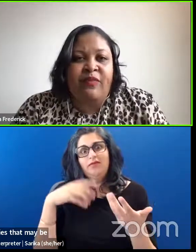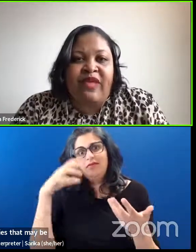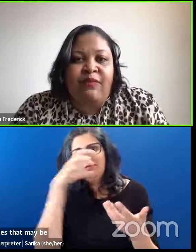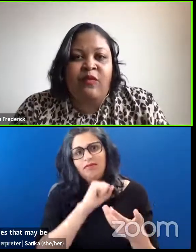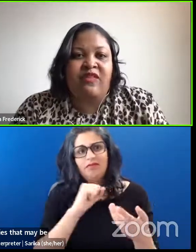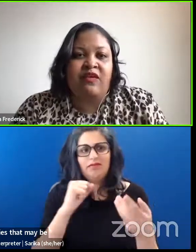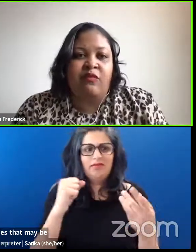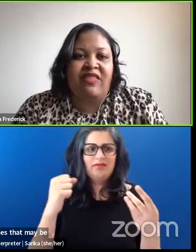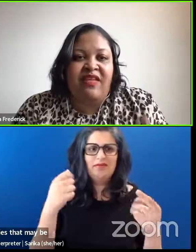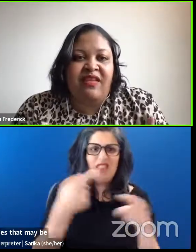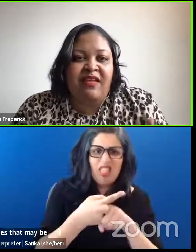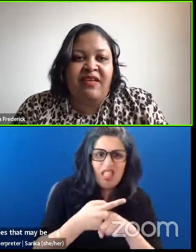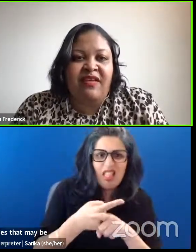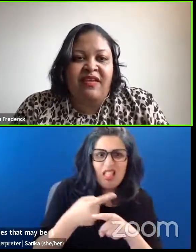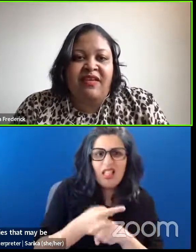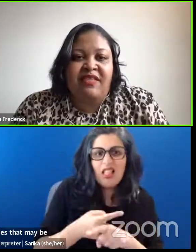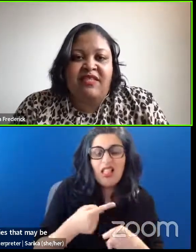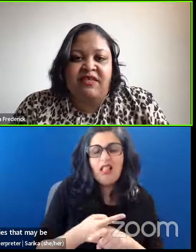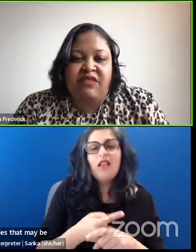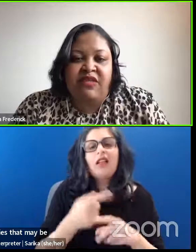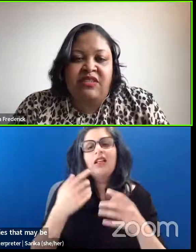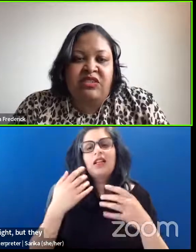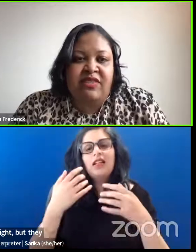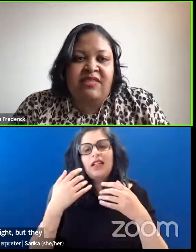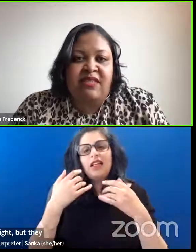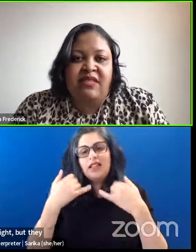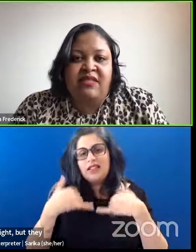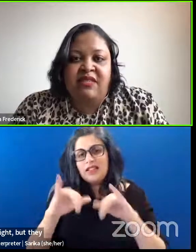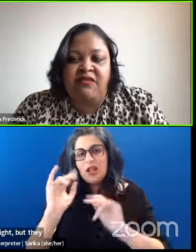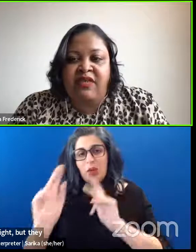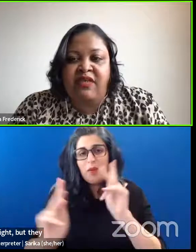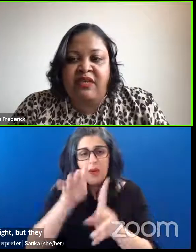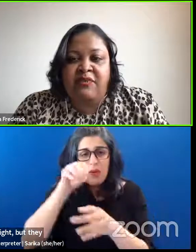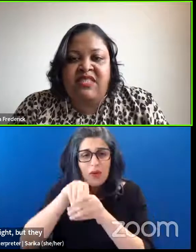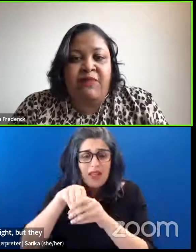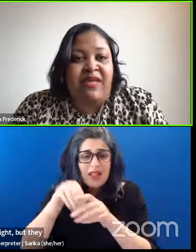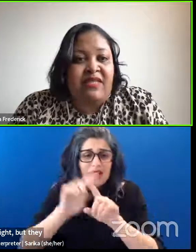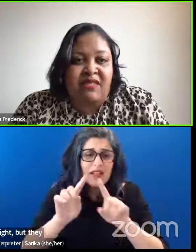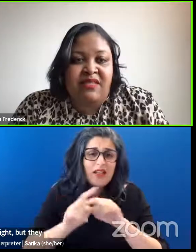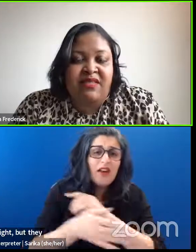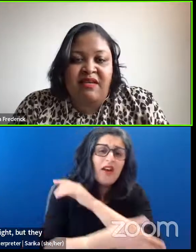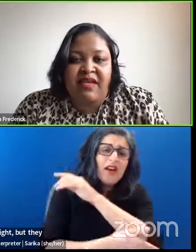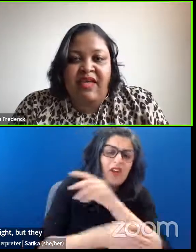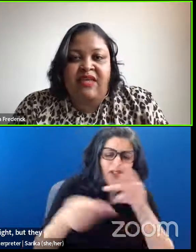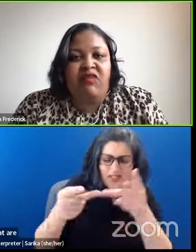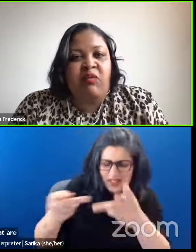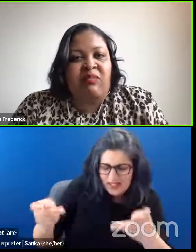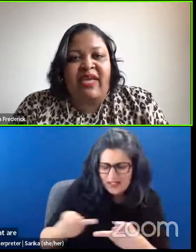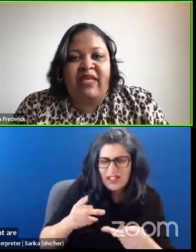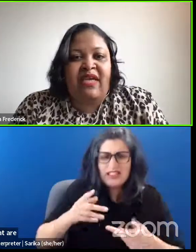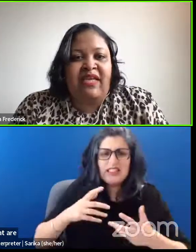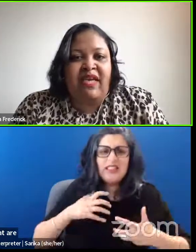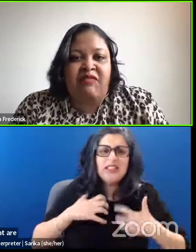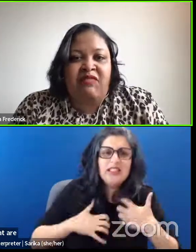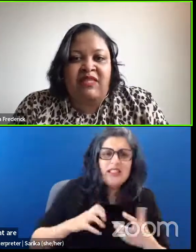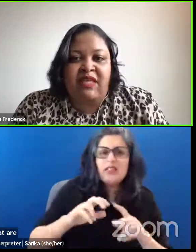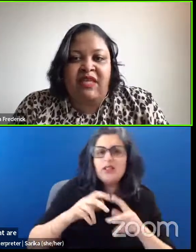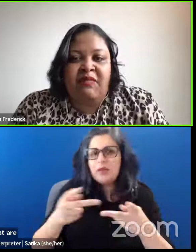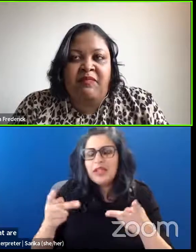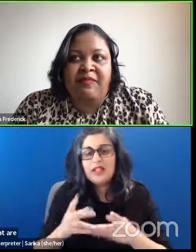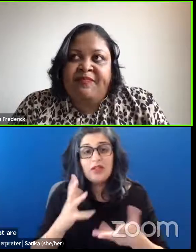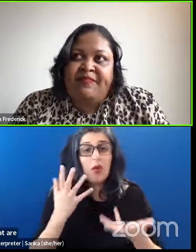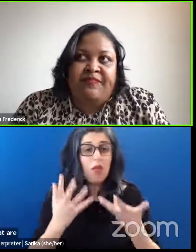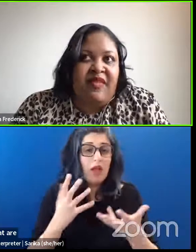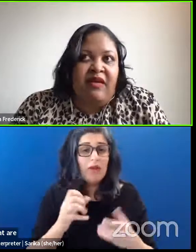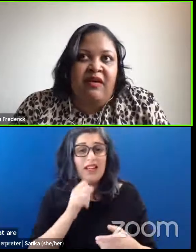But there's still people that are within these different countries and these different spaces. And everyone may not have the